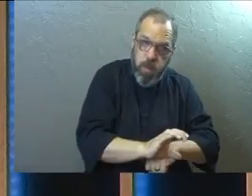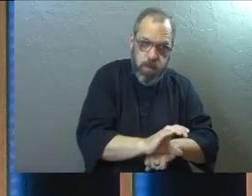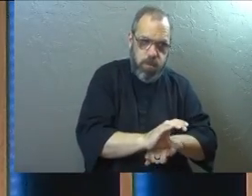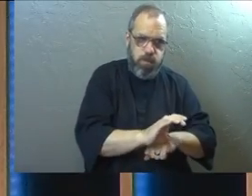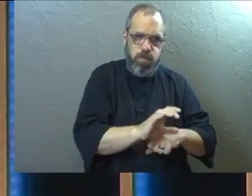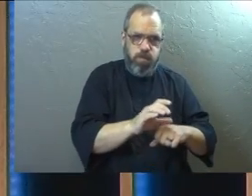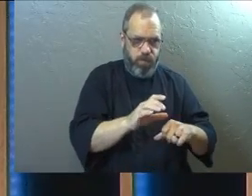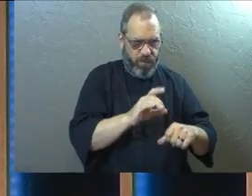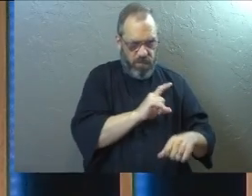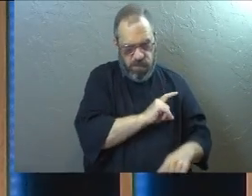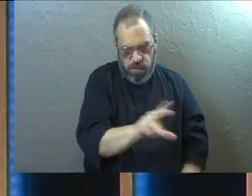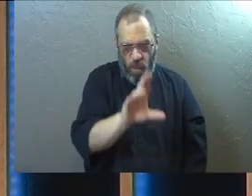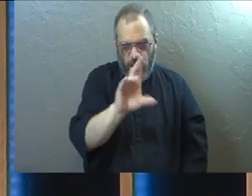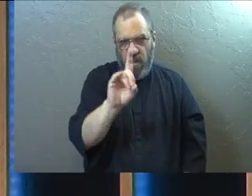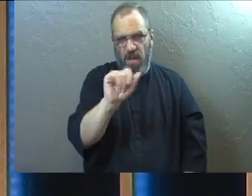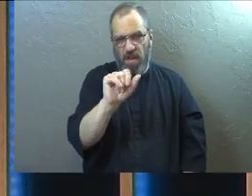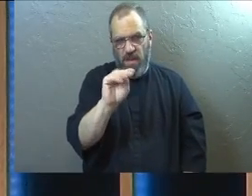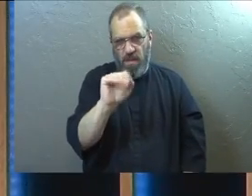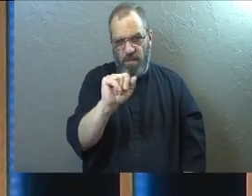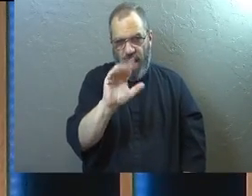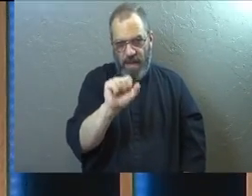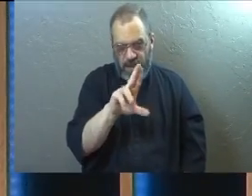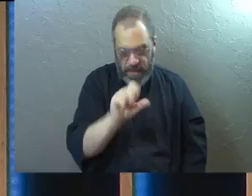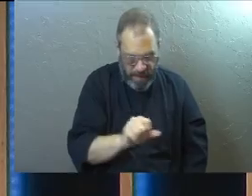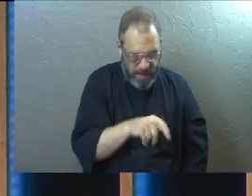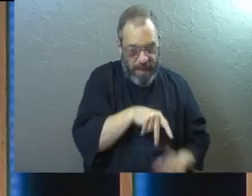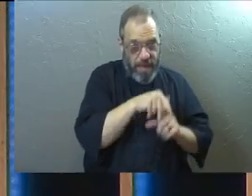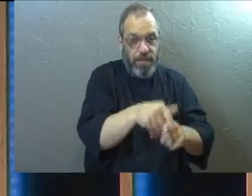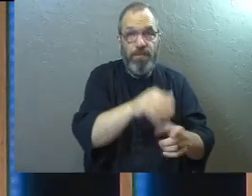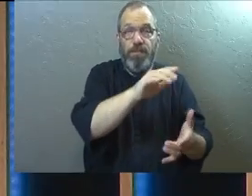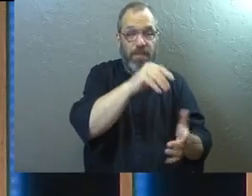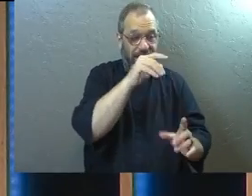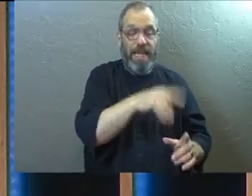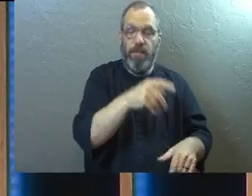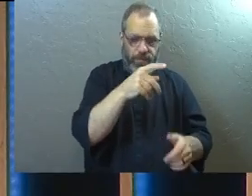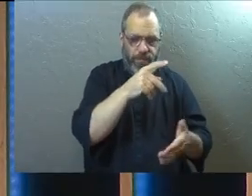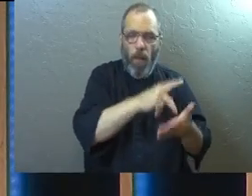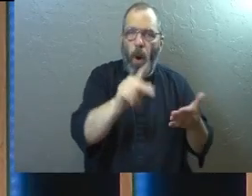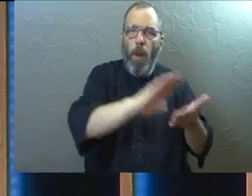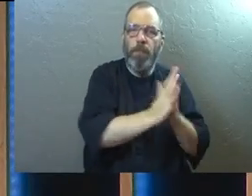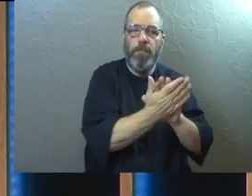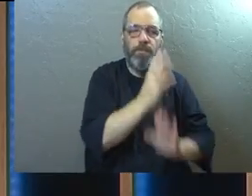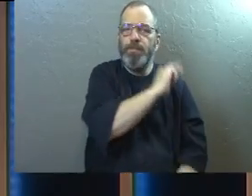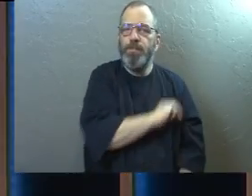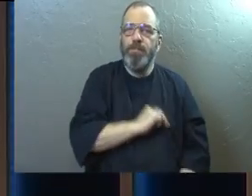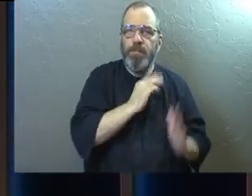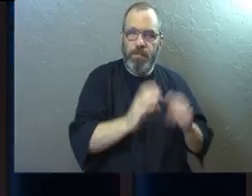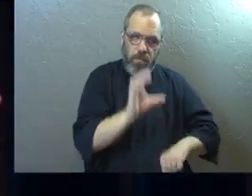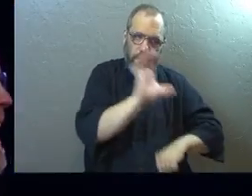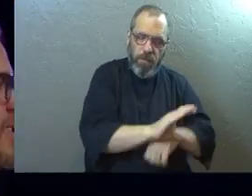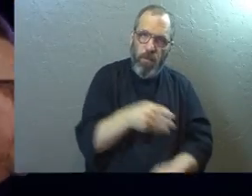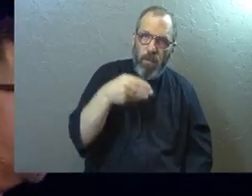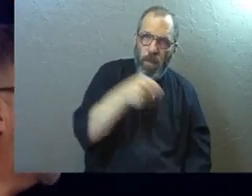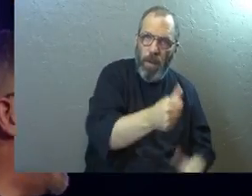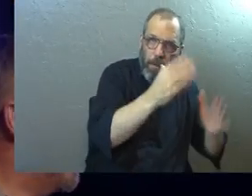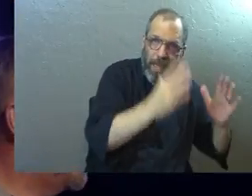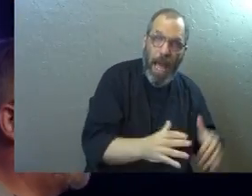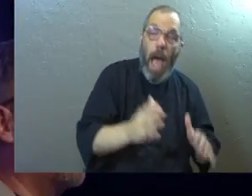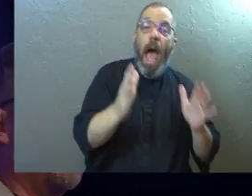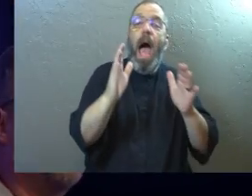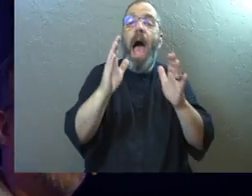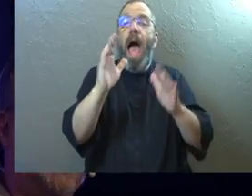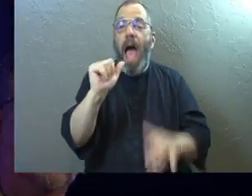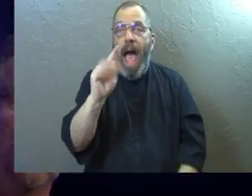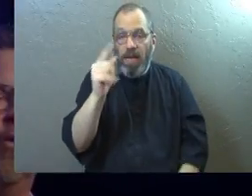rode to Damascus. And Jesus got a hold of him and he became a missionary. He became a church planter. And in the book of Acts, it's actually